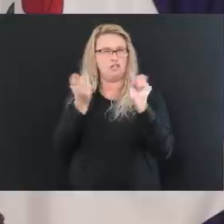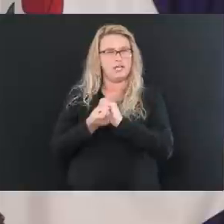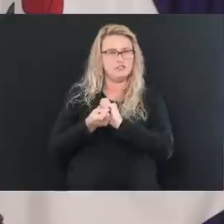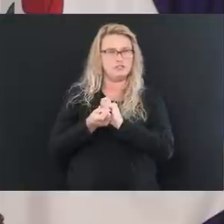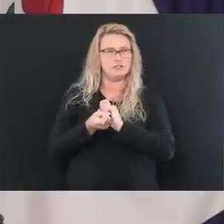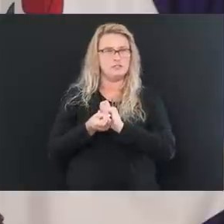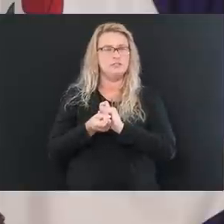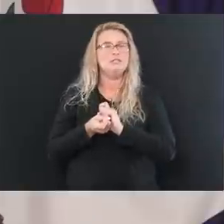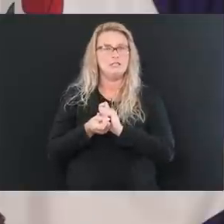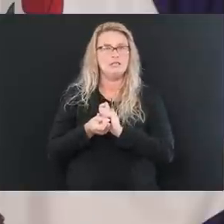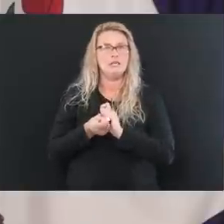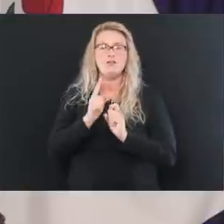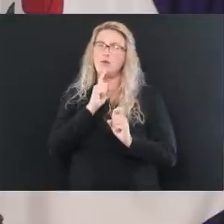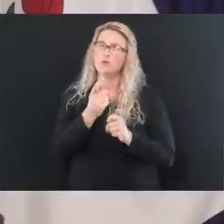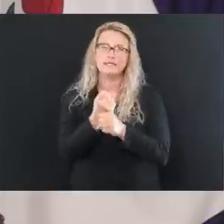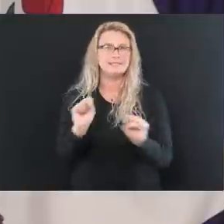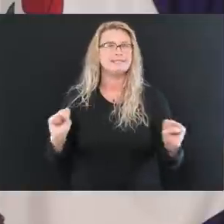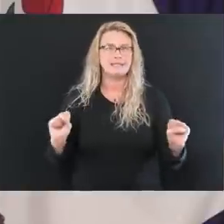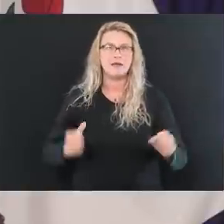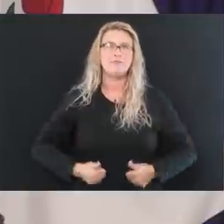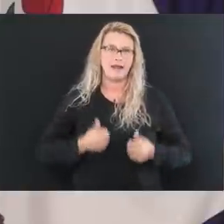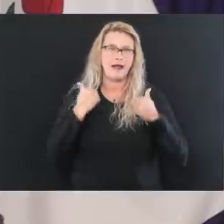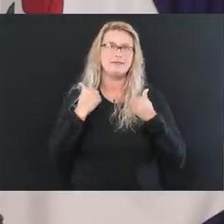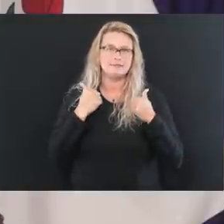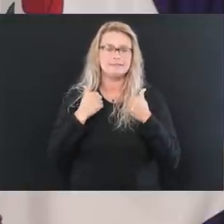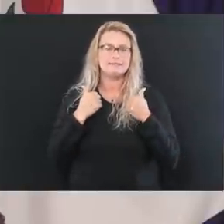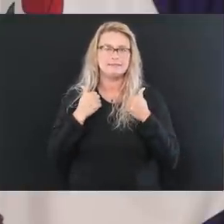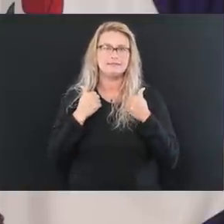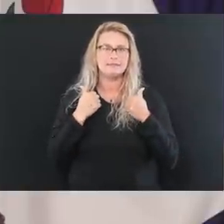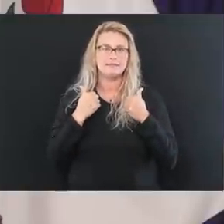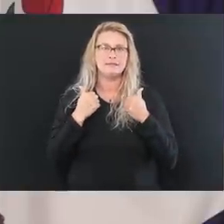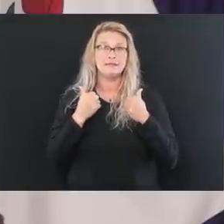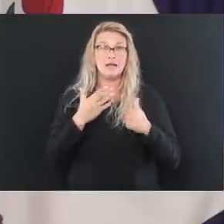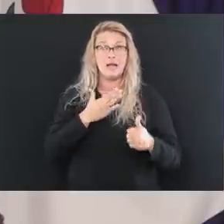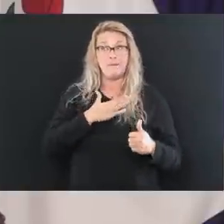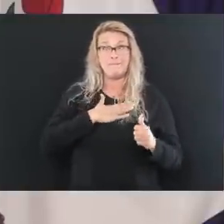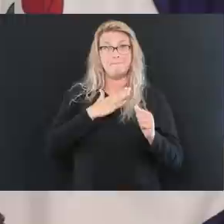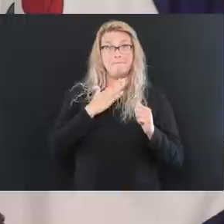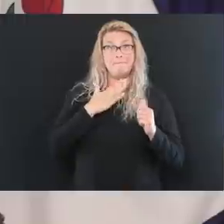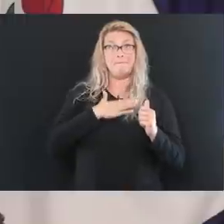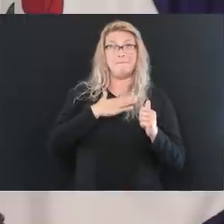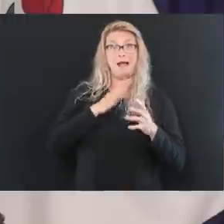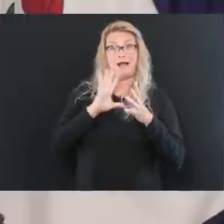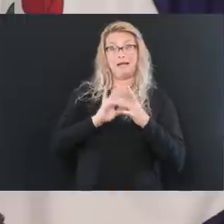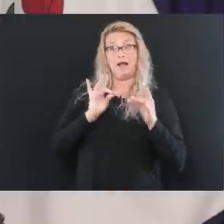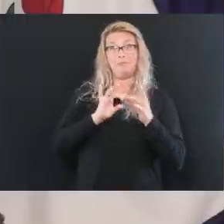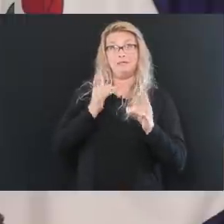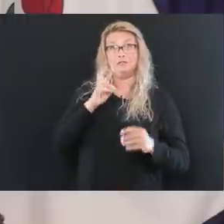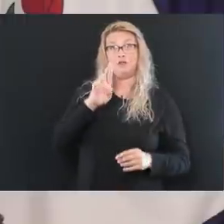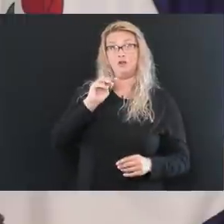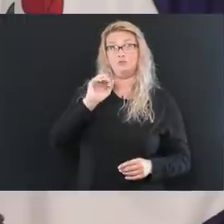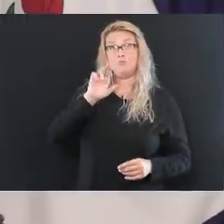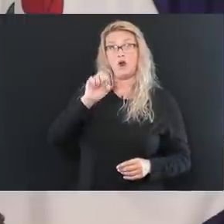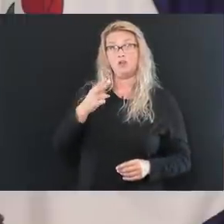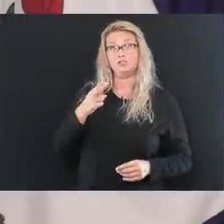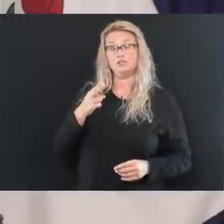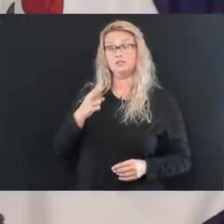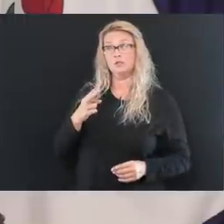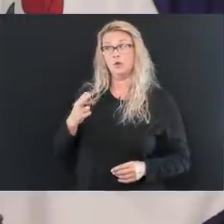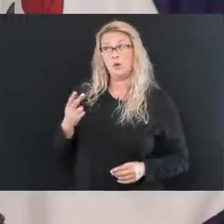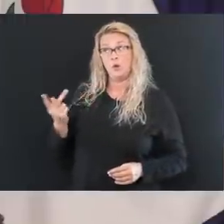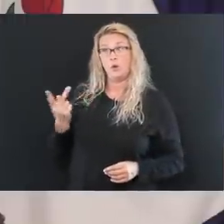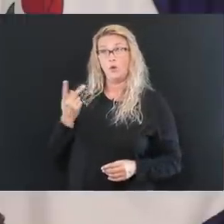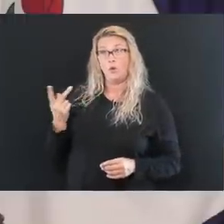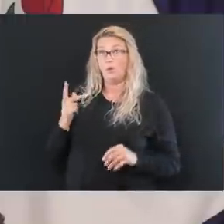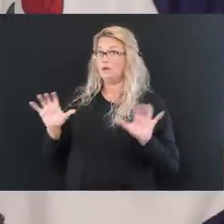can really, truly save lives. And my words to Dr. Marsh last night is, you know, Clay, we've done